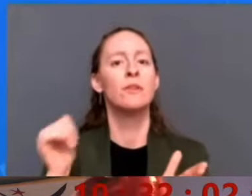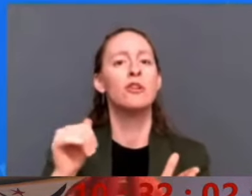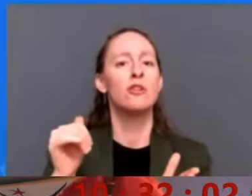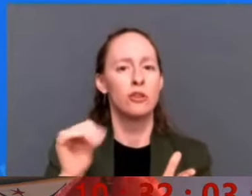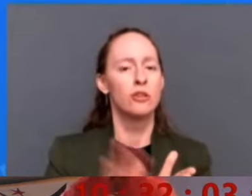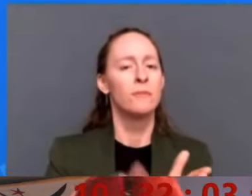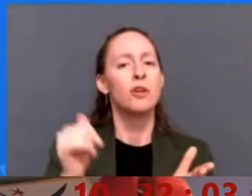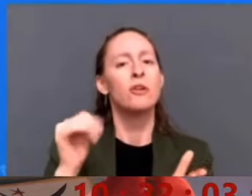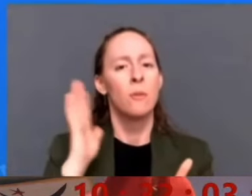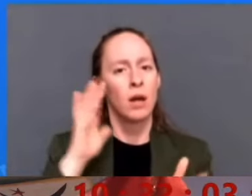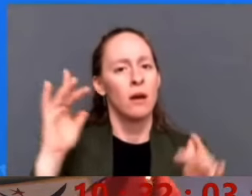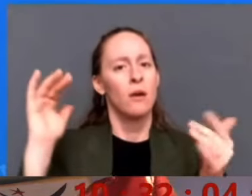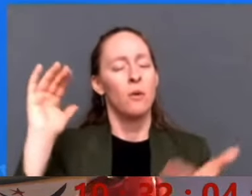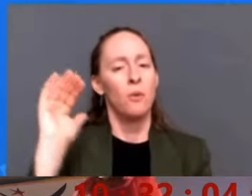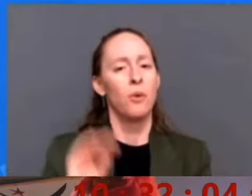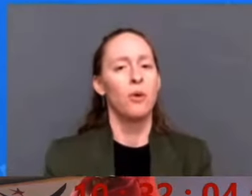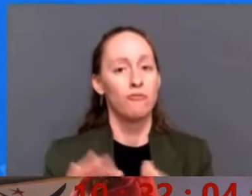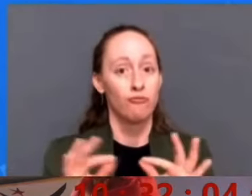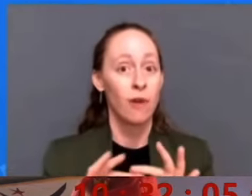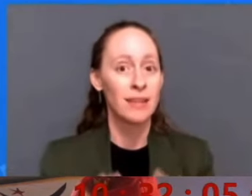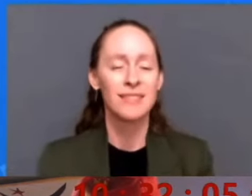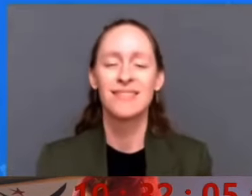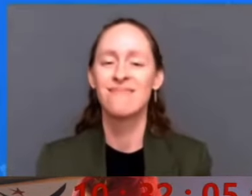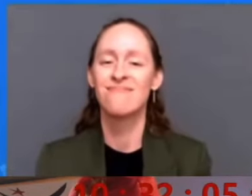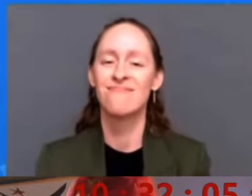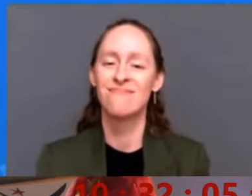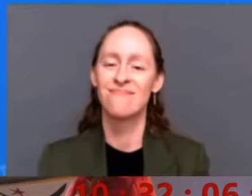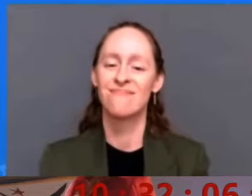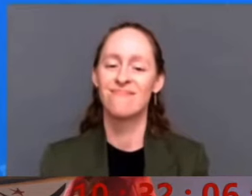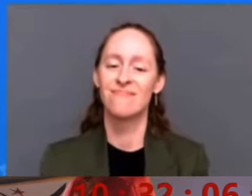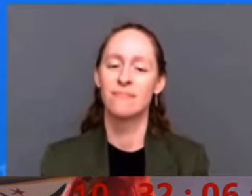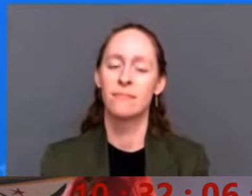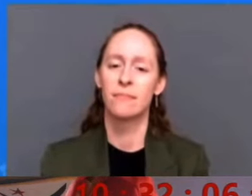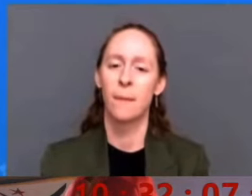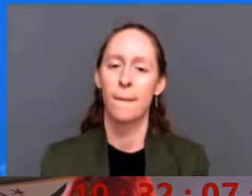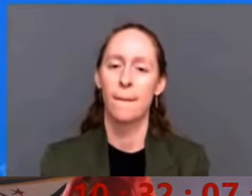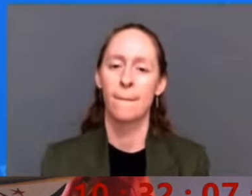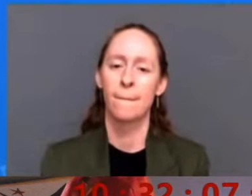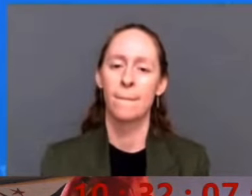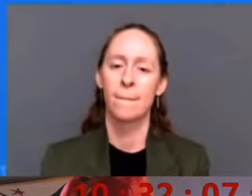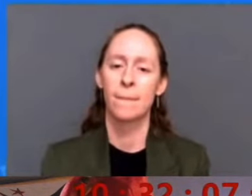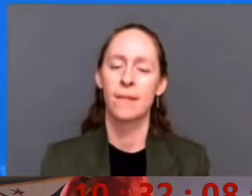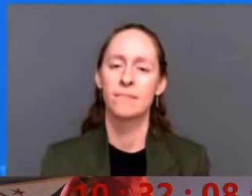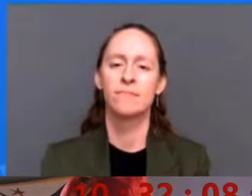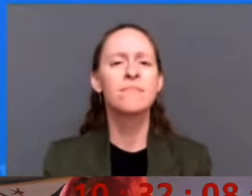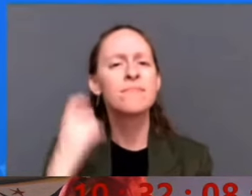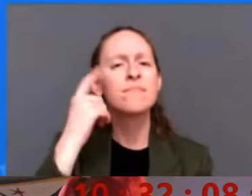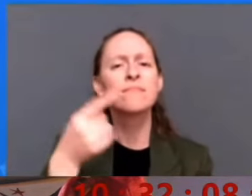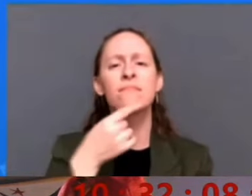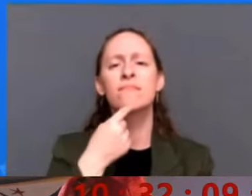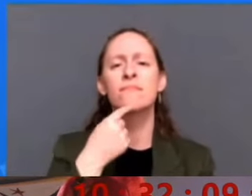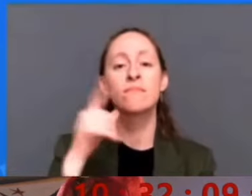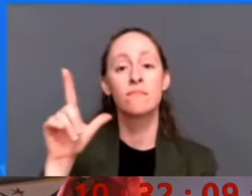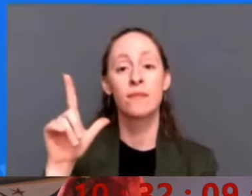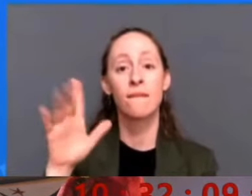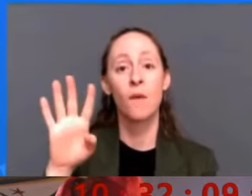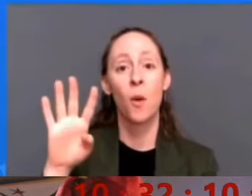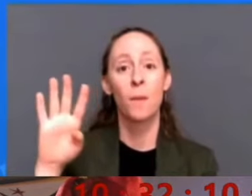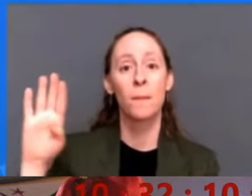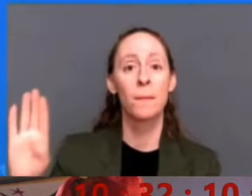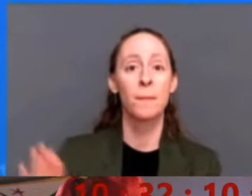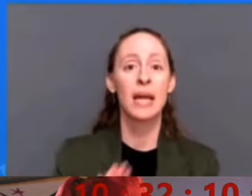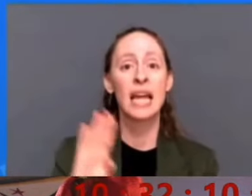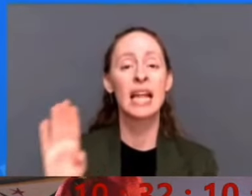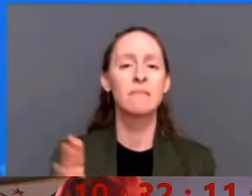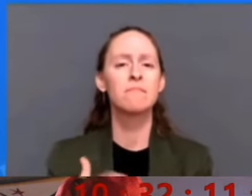$24 billion is the estimate for what won't come in per year. Is there an estimate for next year, once you kick off, once people